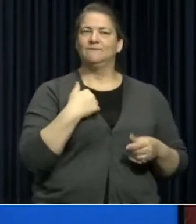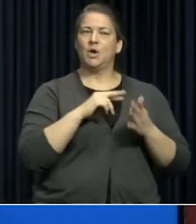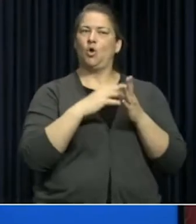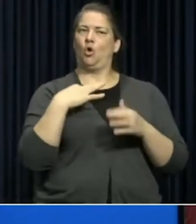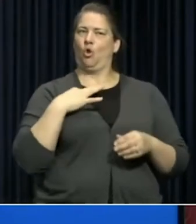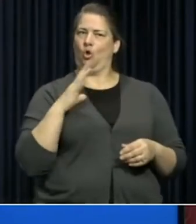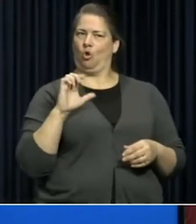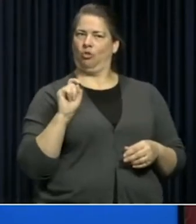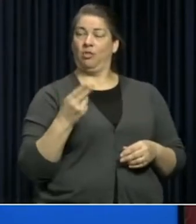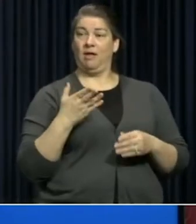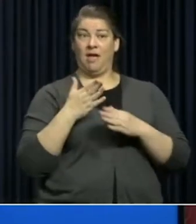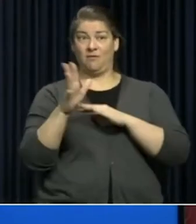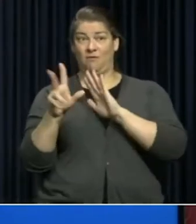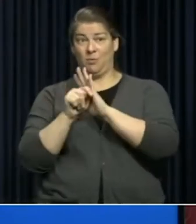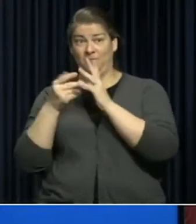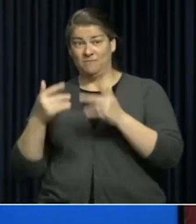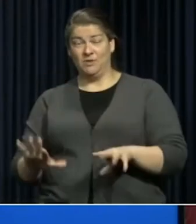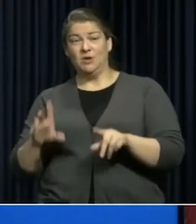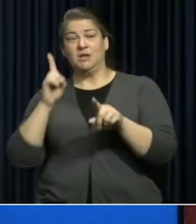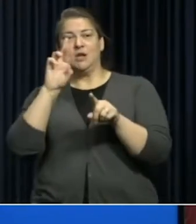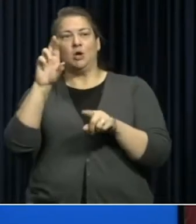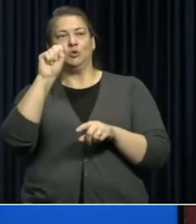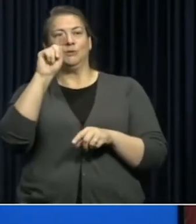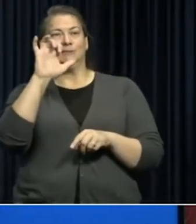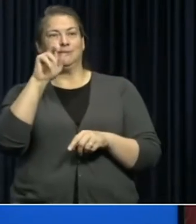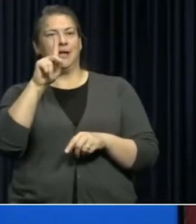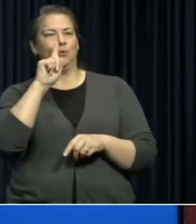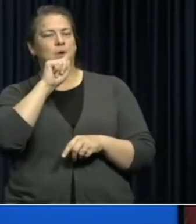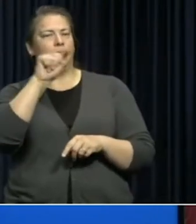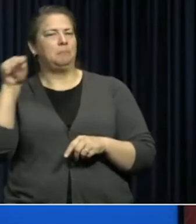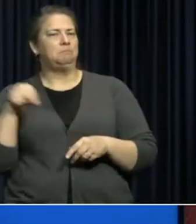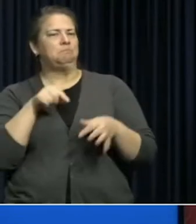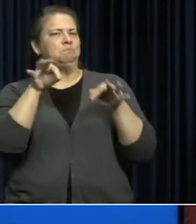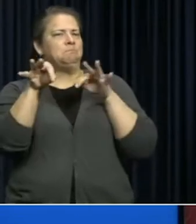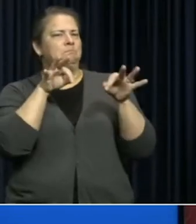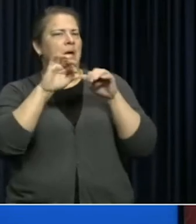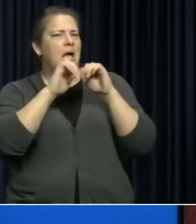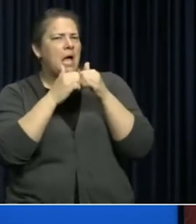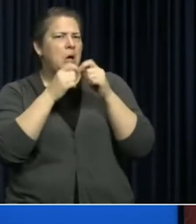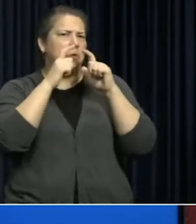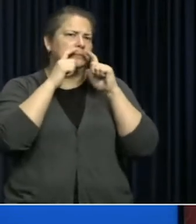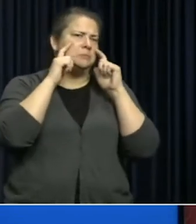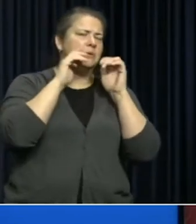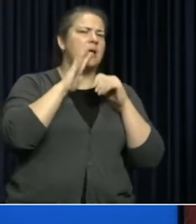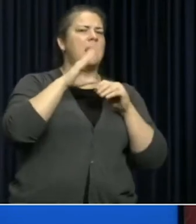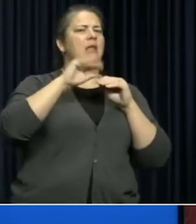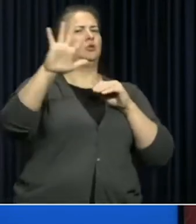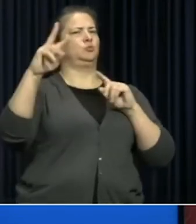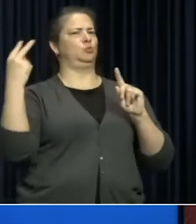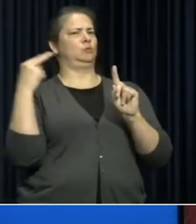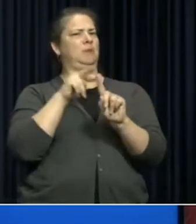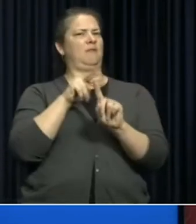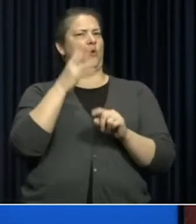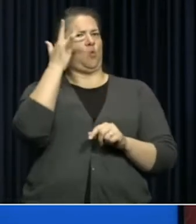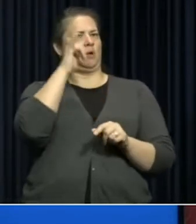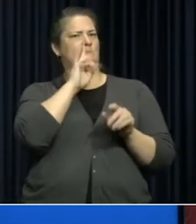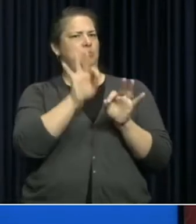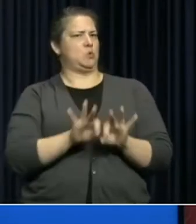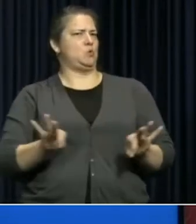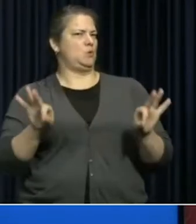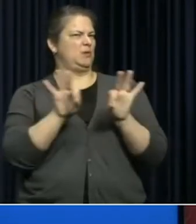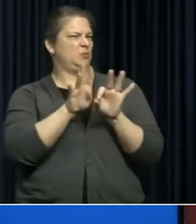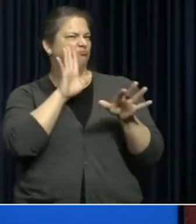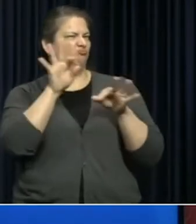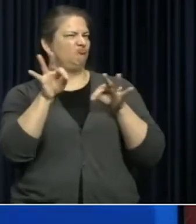Dr. Stack to come up, show us a little bit about how to fit them and also for him to talk about from his perspective why they're so important.